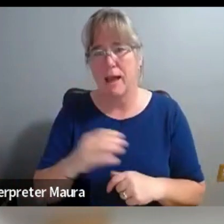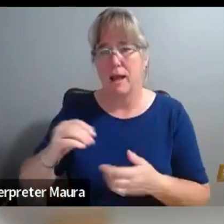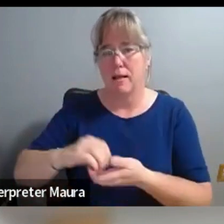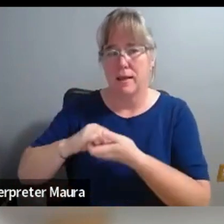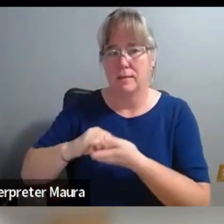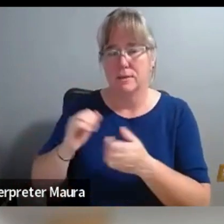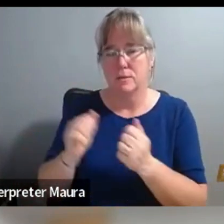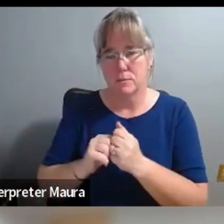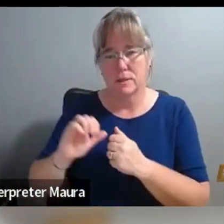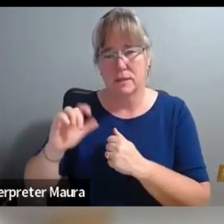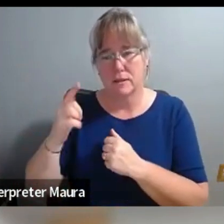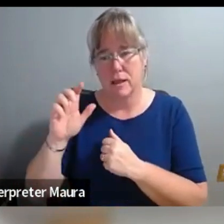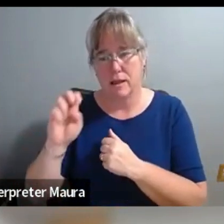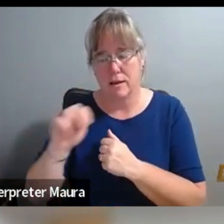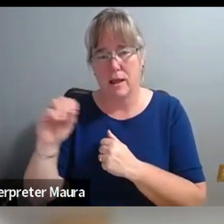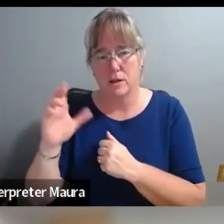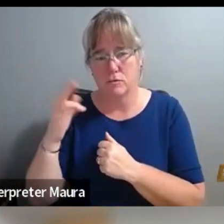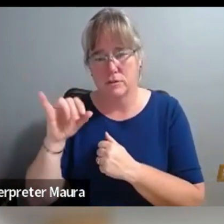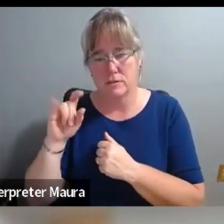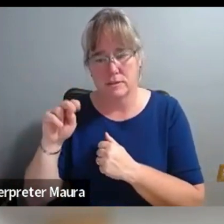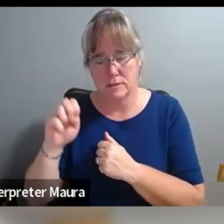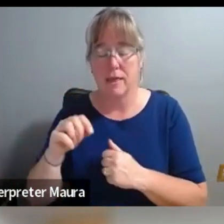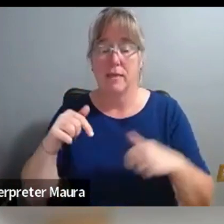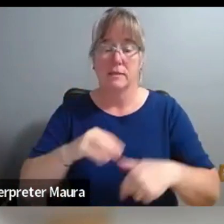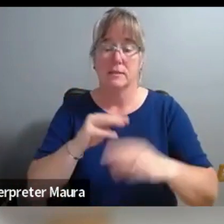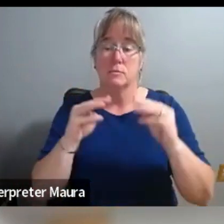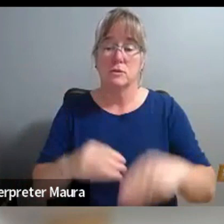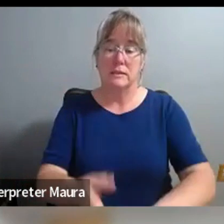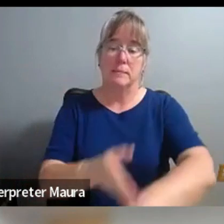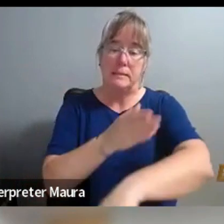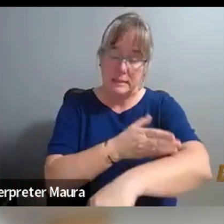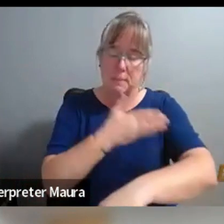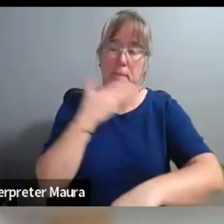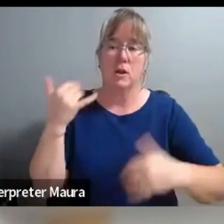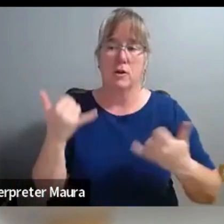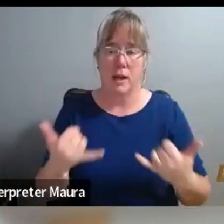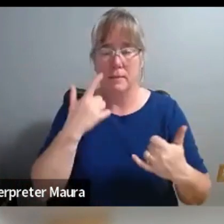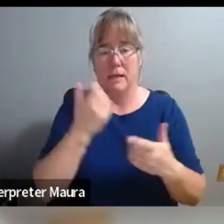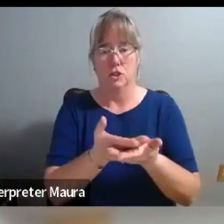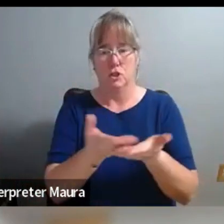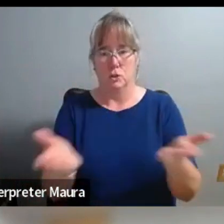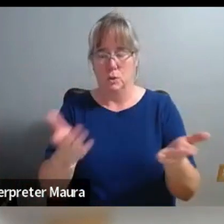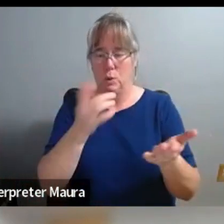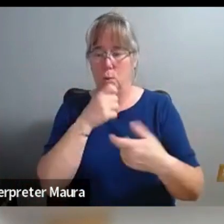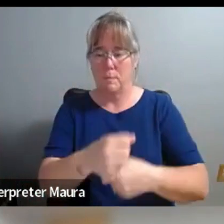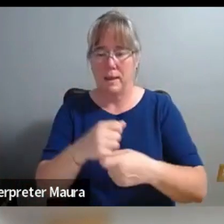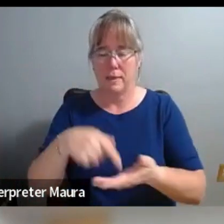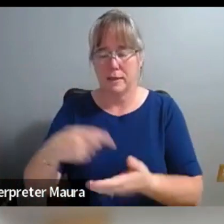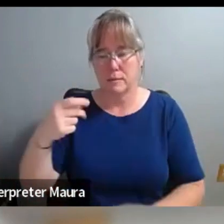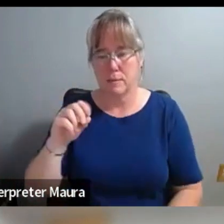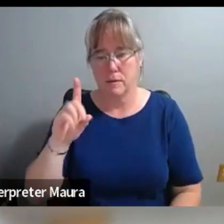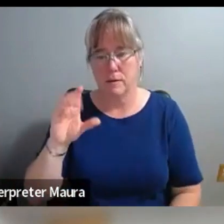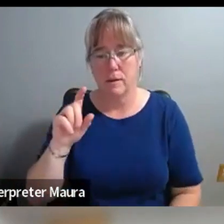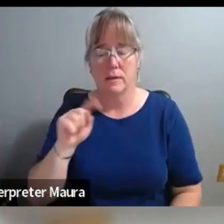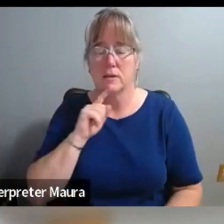Christine. We are a better museum because the people who made this podcast and who are on this call are truly exceptional human